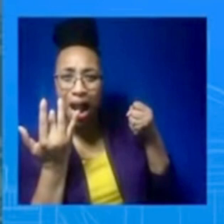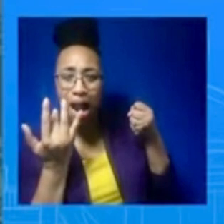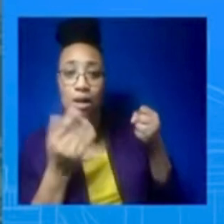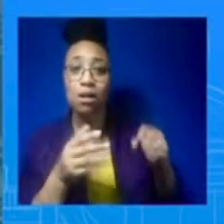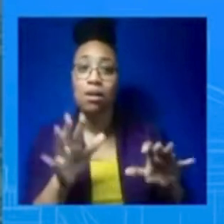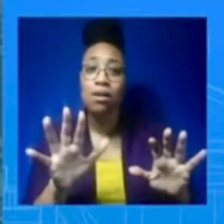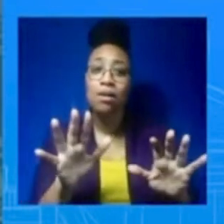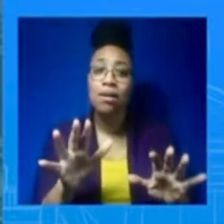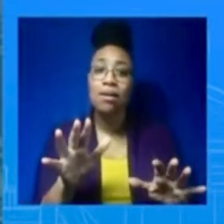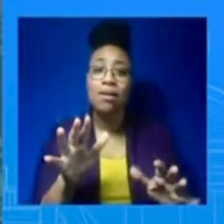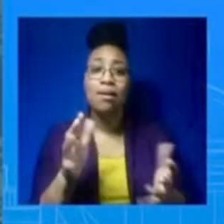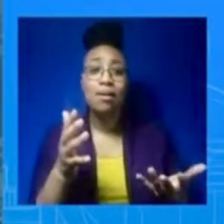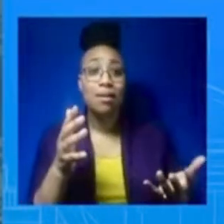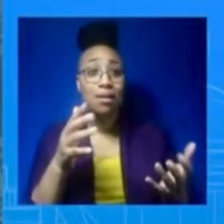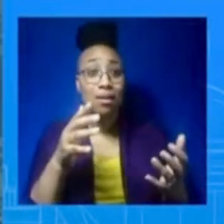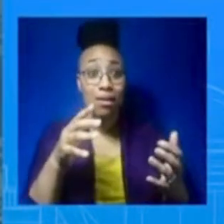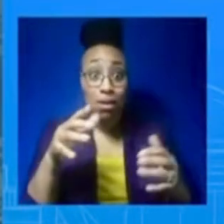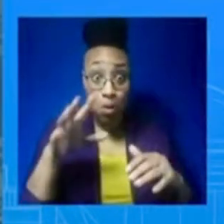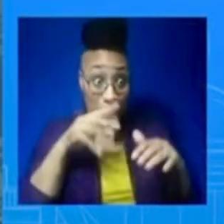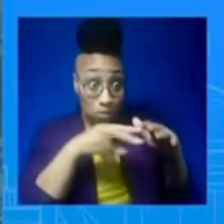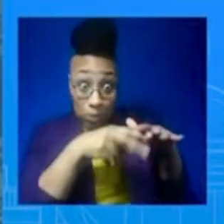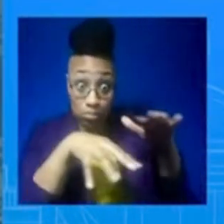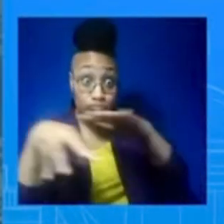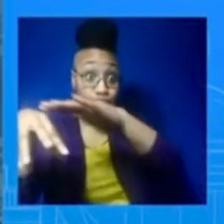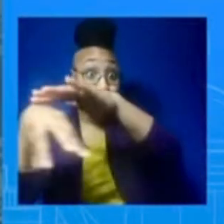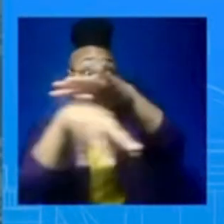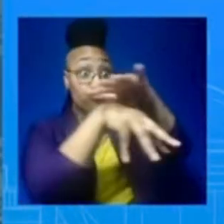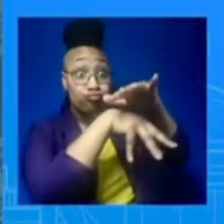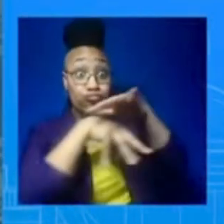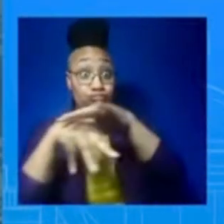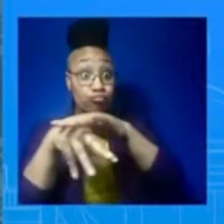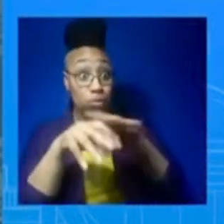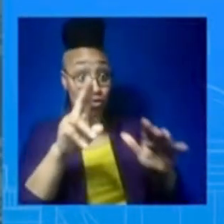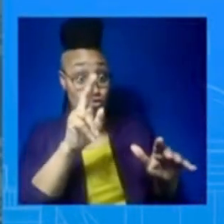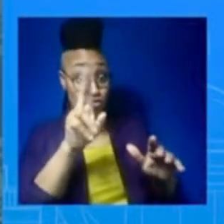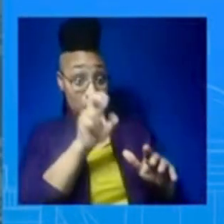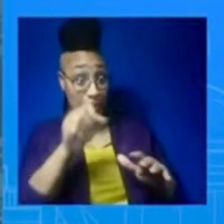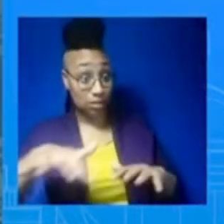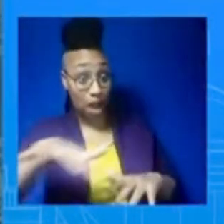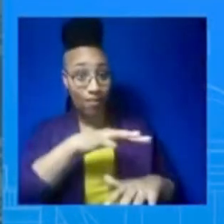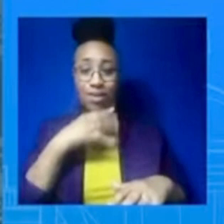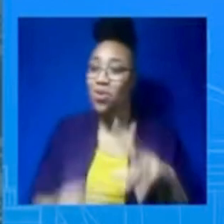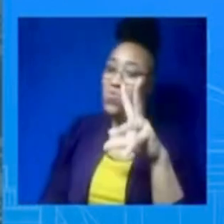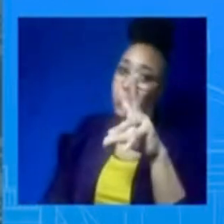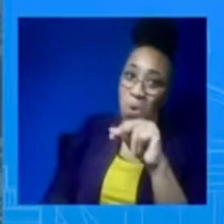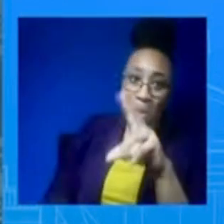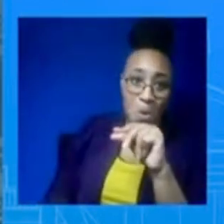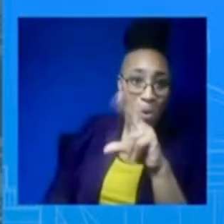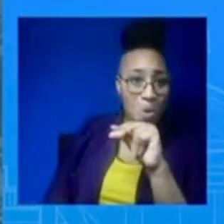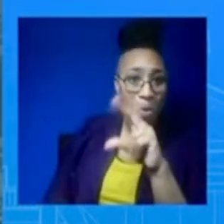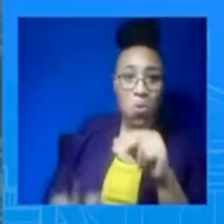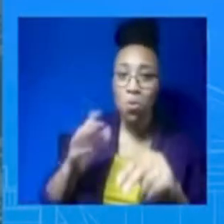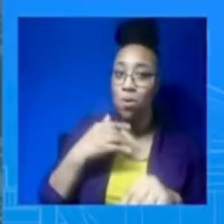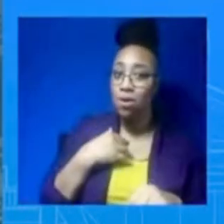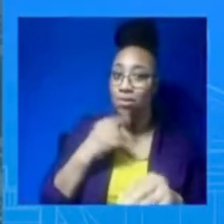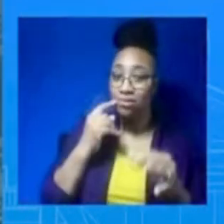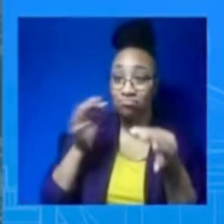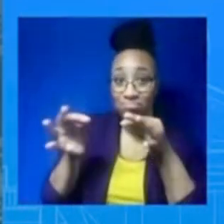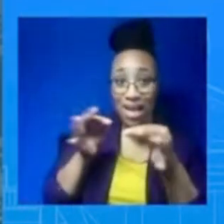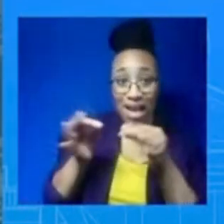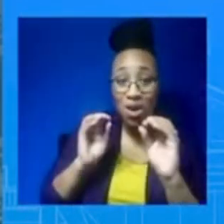Alaska and why he didn't take action and he talked about no hostile intent, no hostile threat and concern for